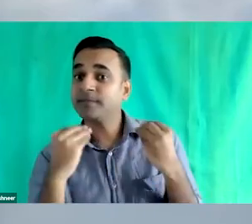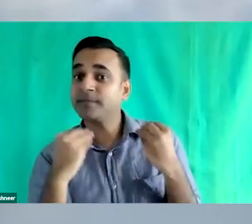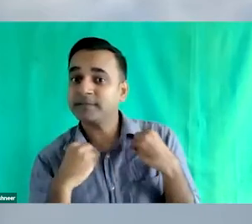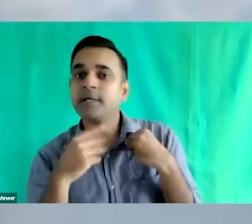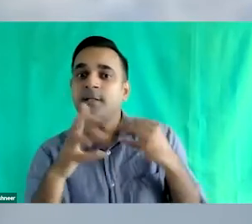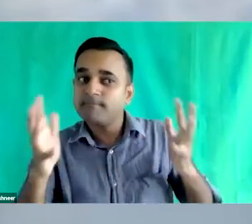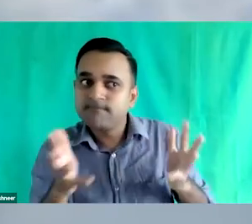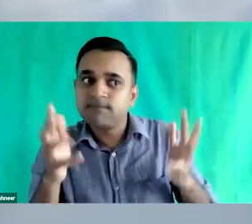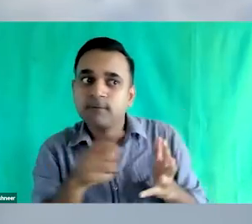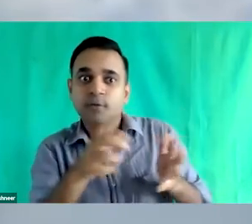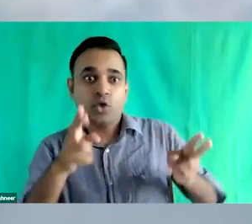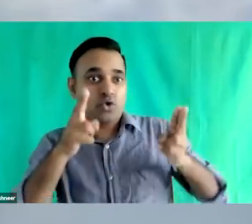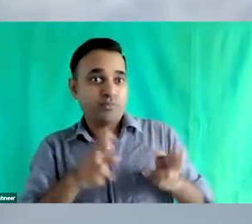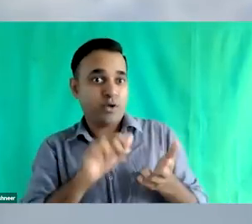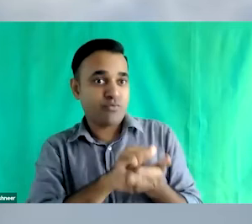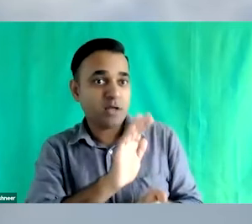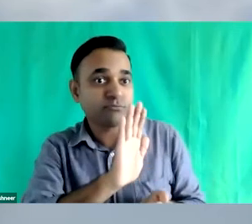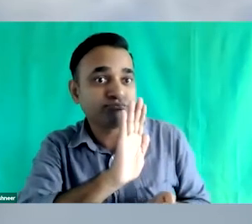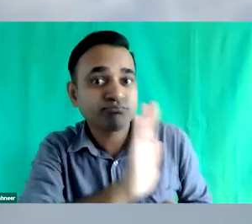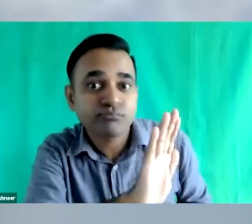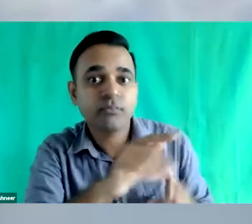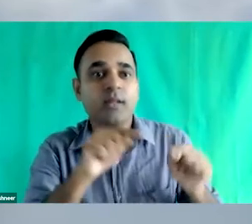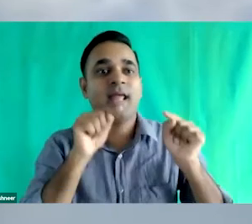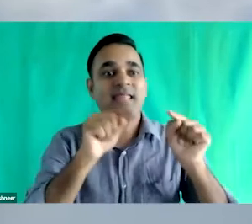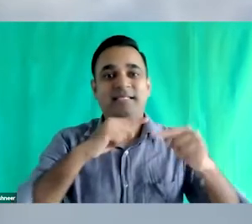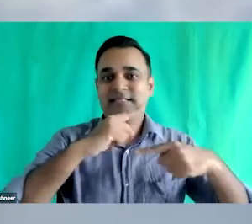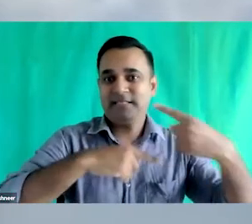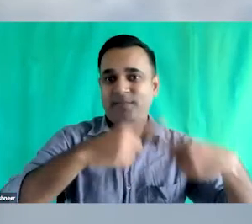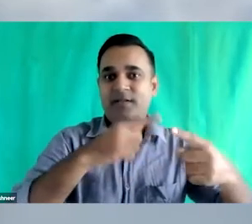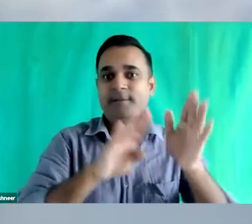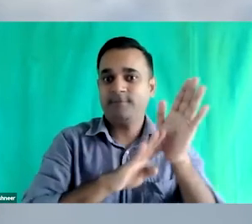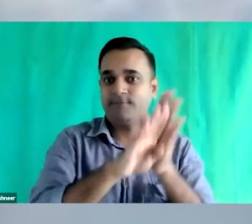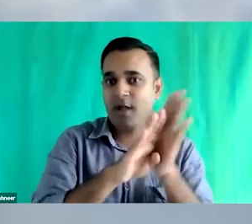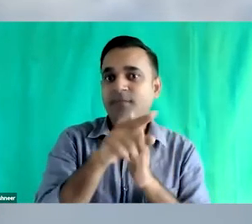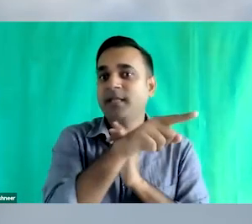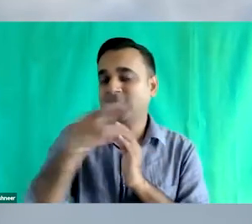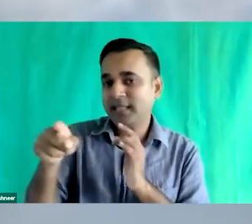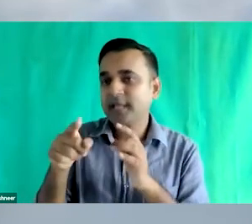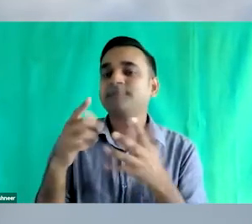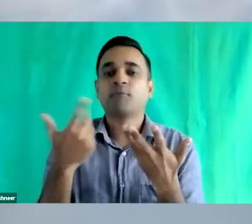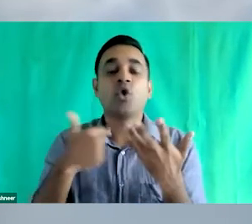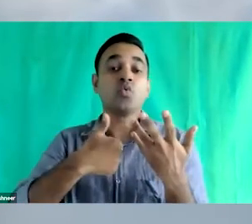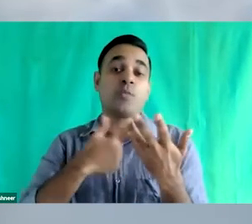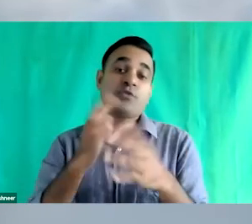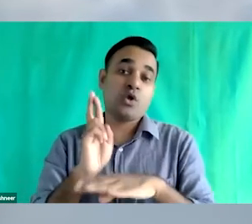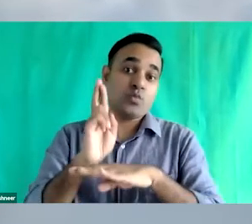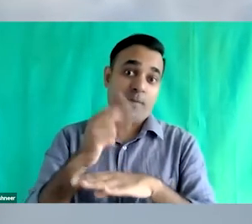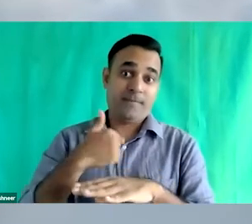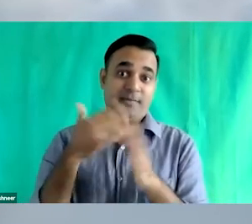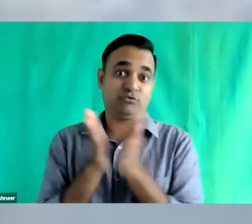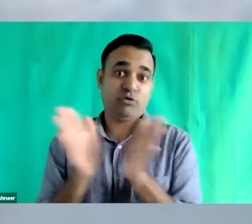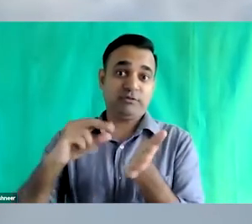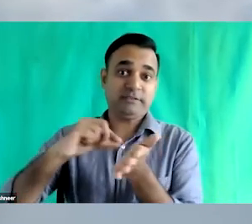is the role of the United Nations, as determined by its member states, to work in a collaborative manner with business partners